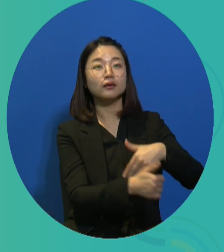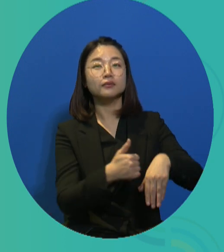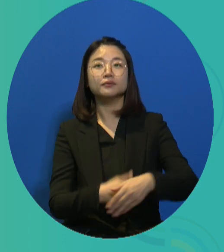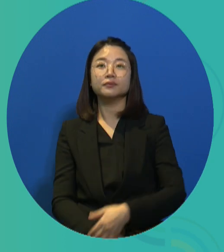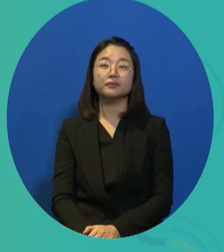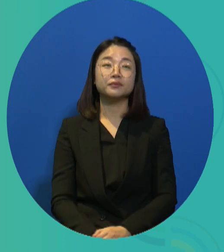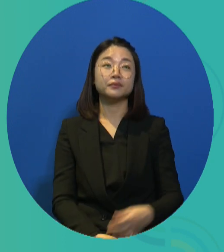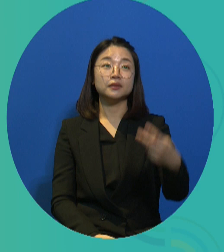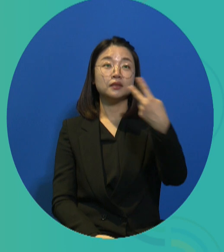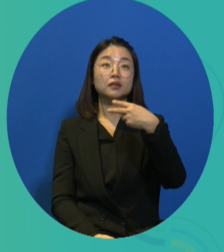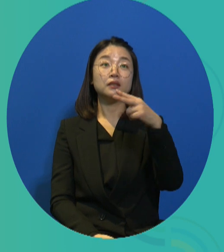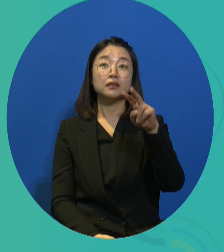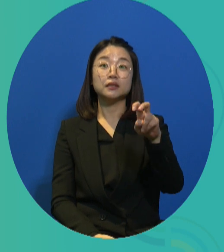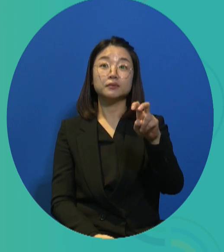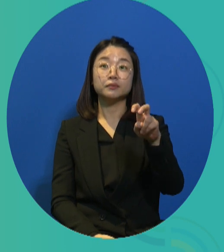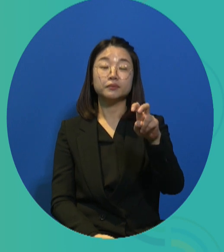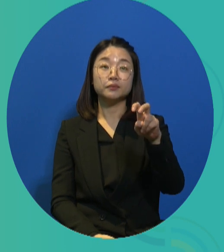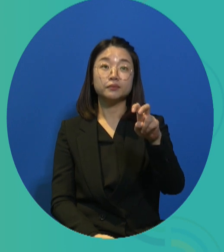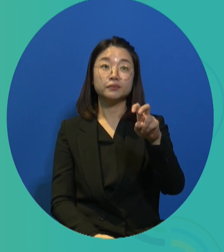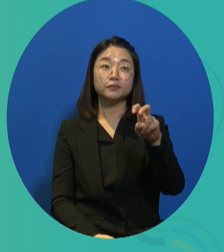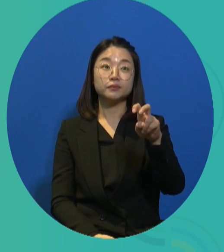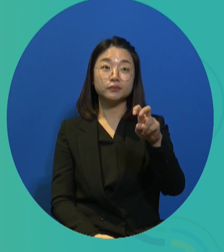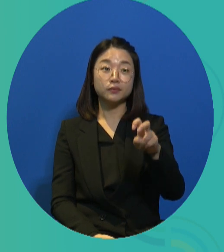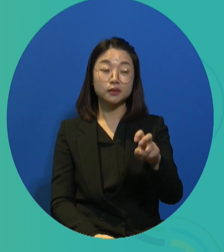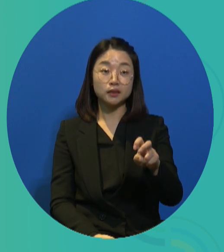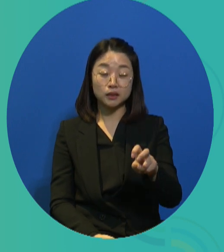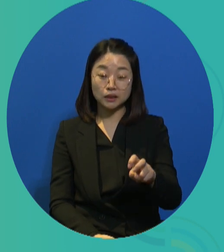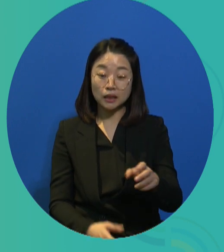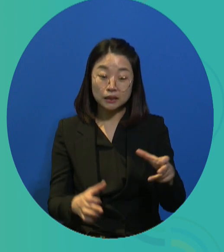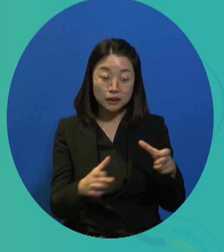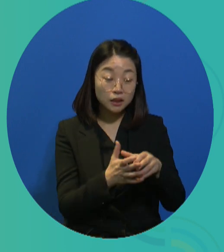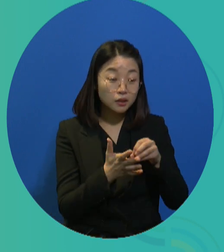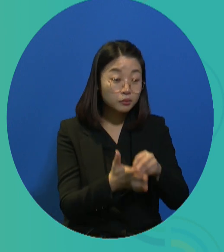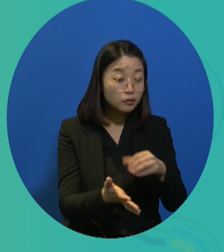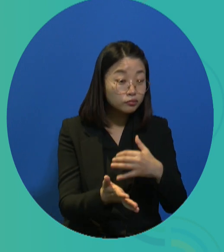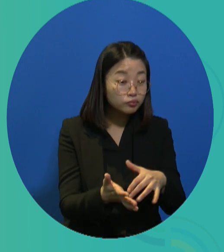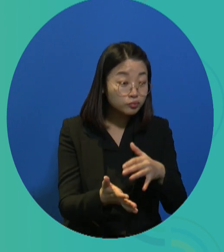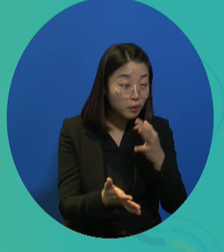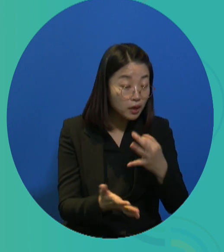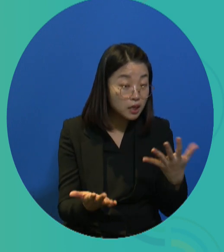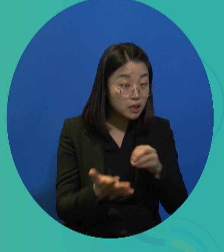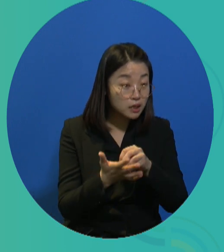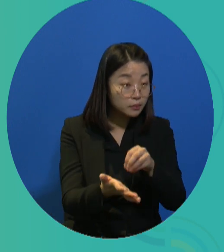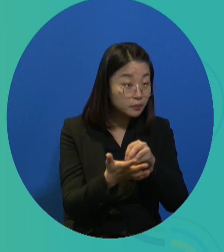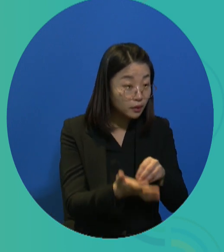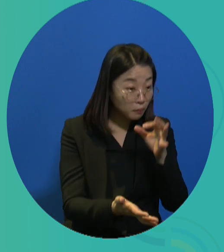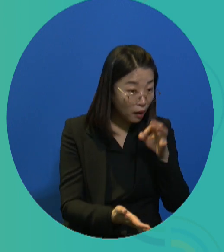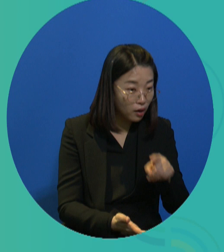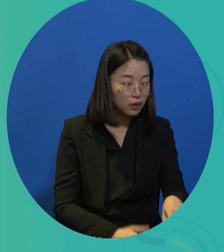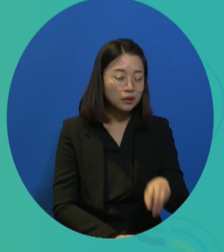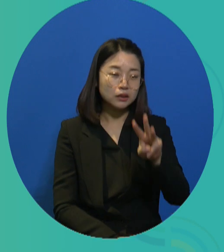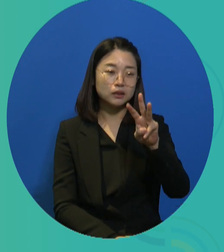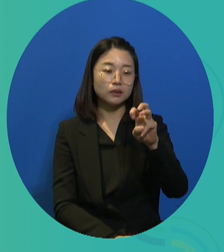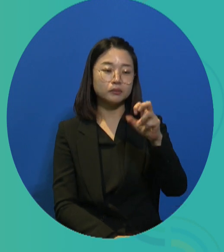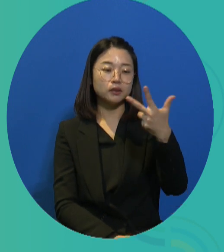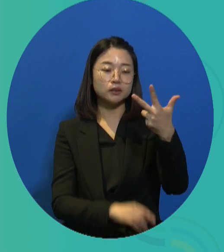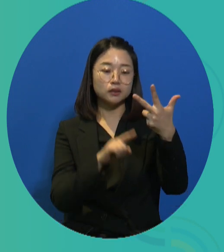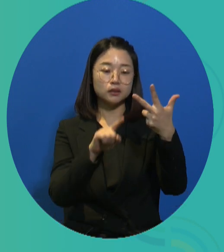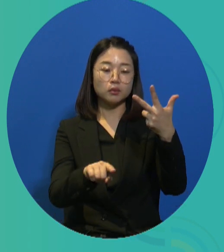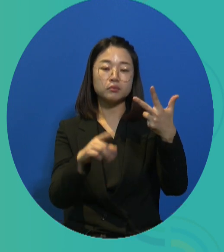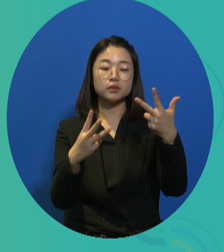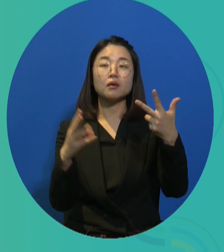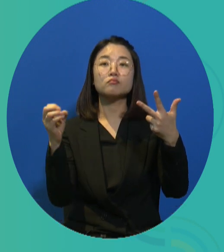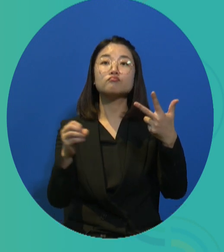Korean labor market has been has not been very good. And according to a recent survey, only